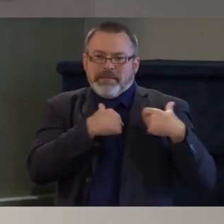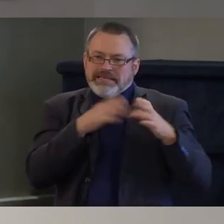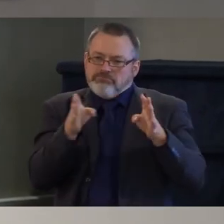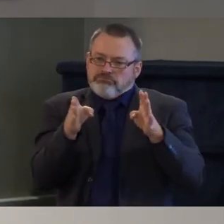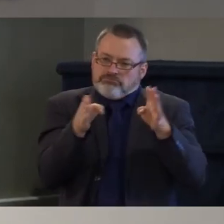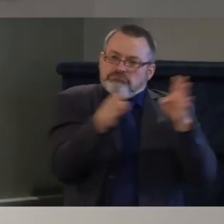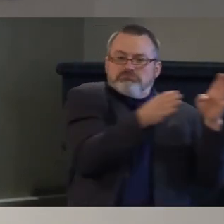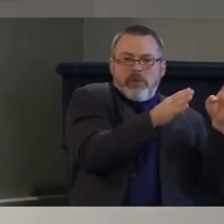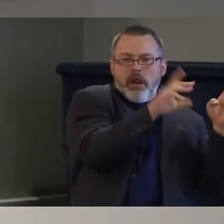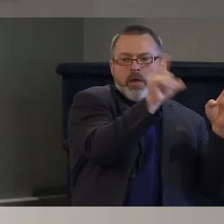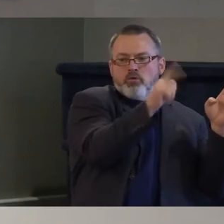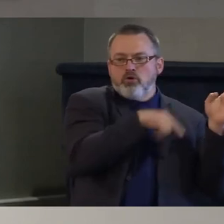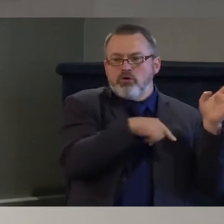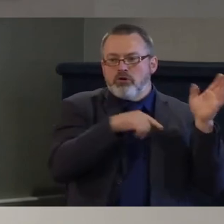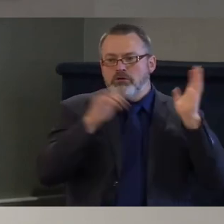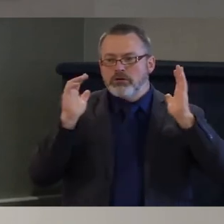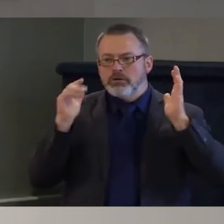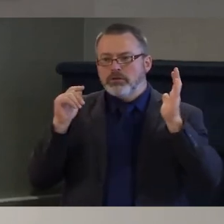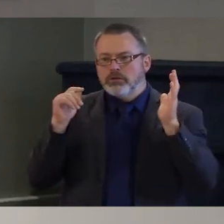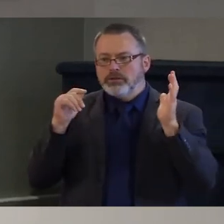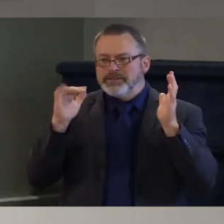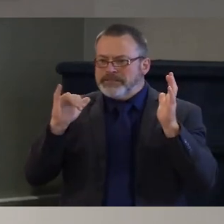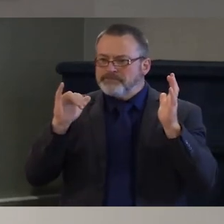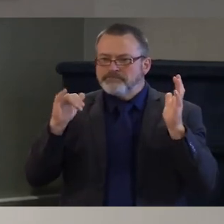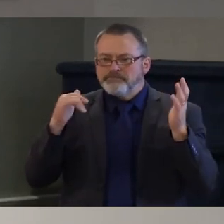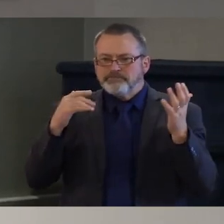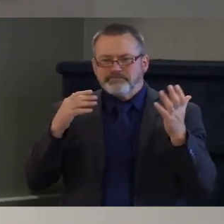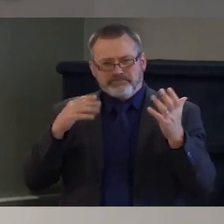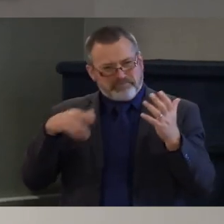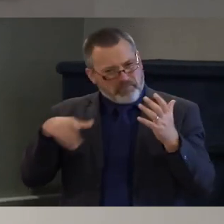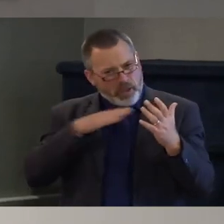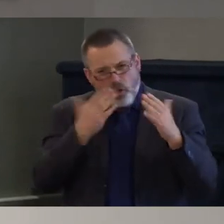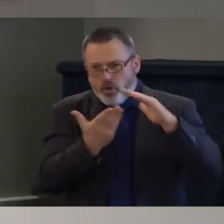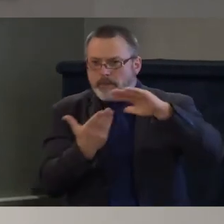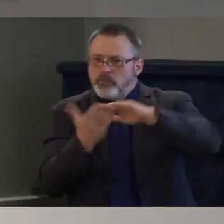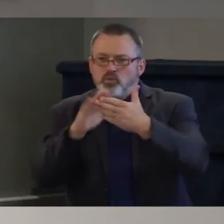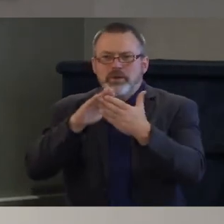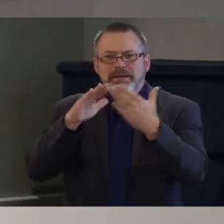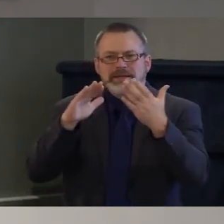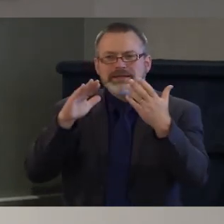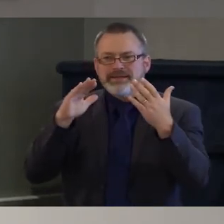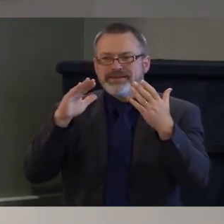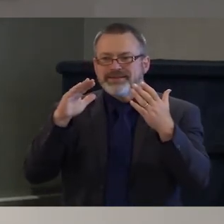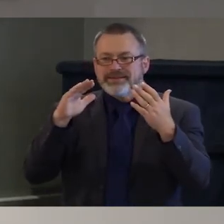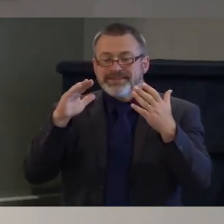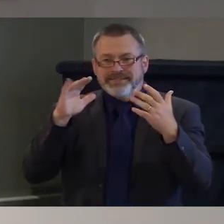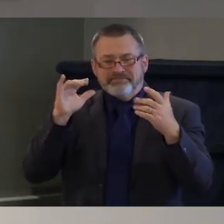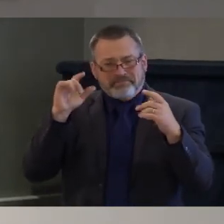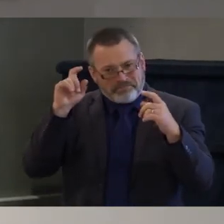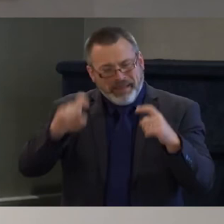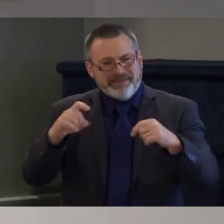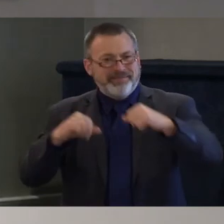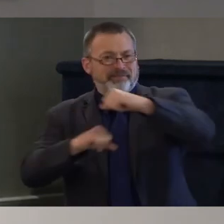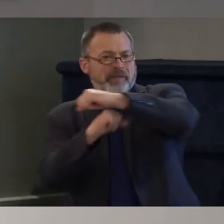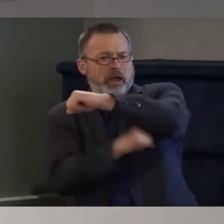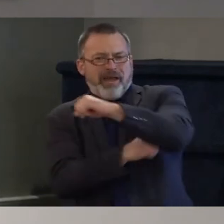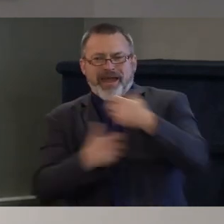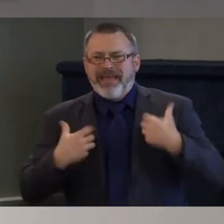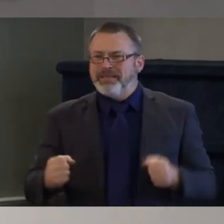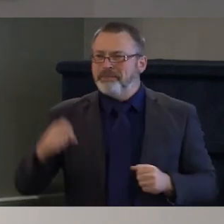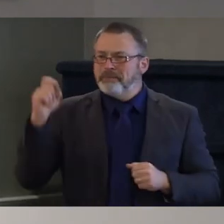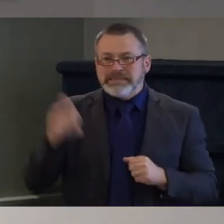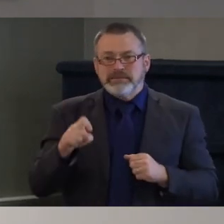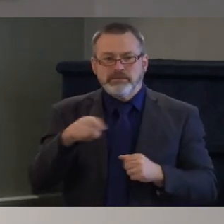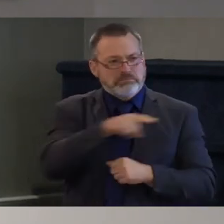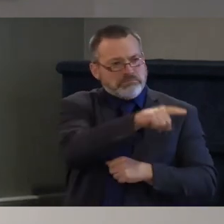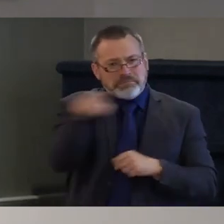products of our community and that soil that is our community must be healthy for us to grow into strong individuals um